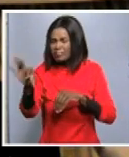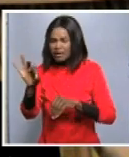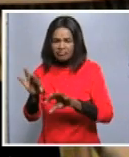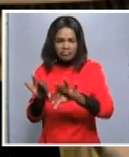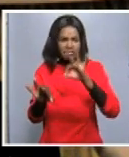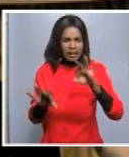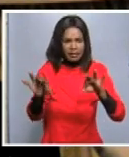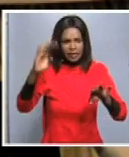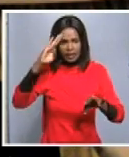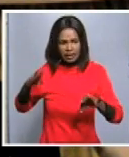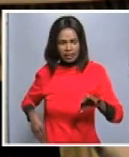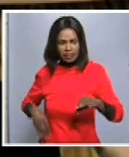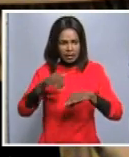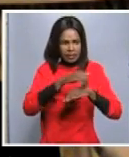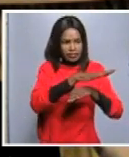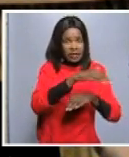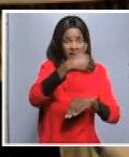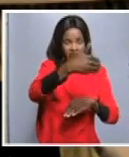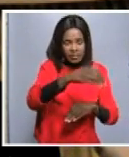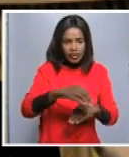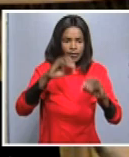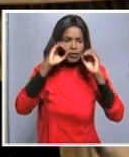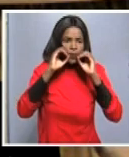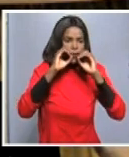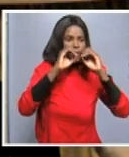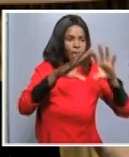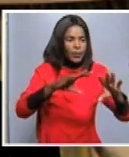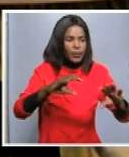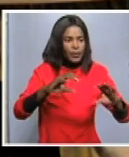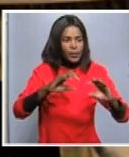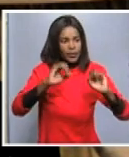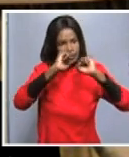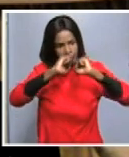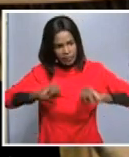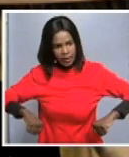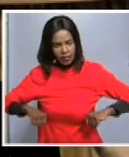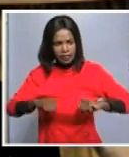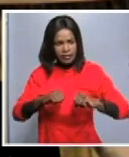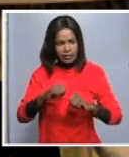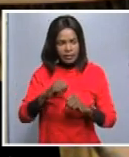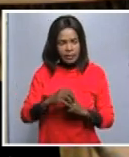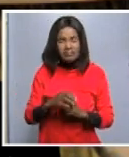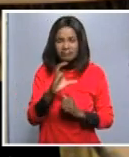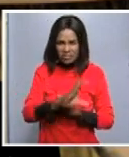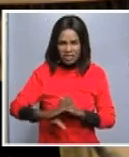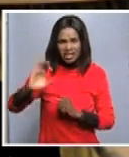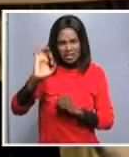sadek will make the necessary announcement so that matter is being addressed by sadek